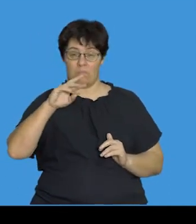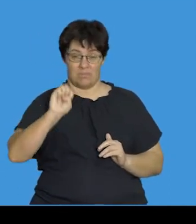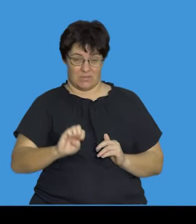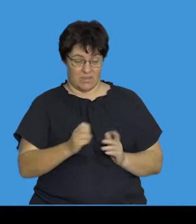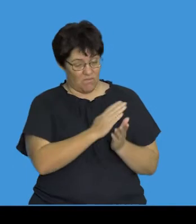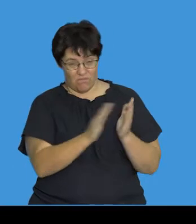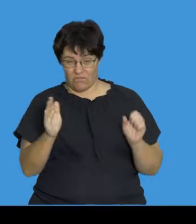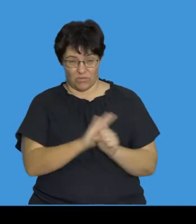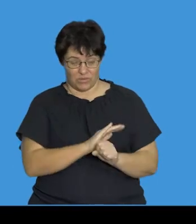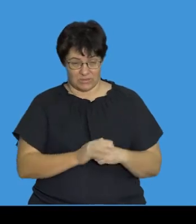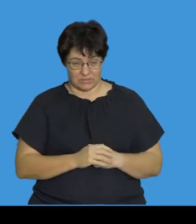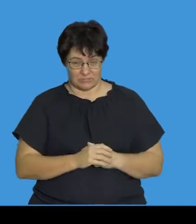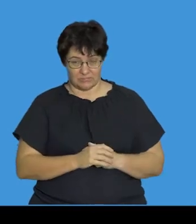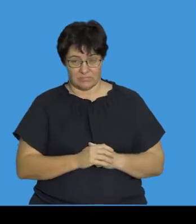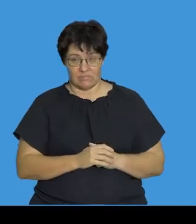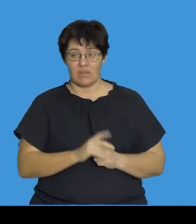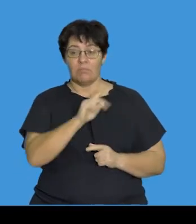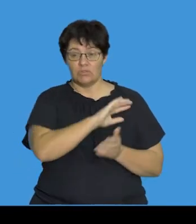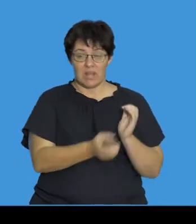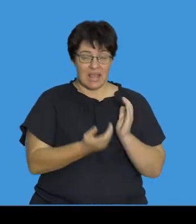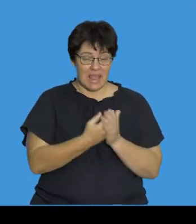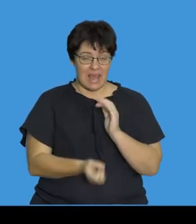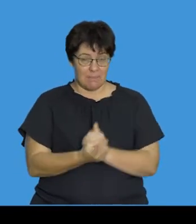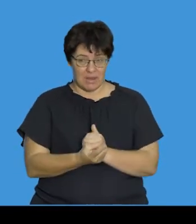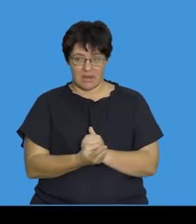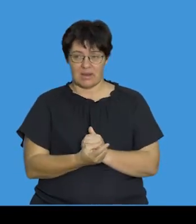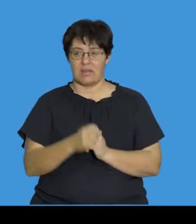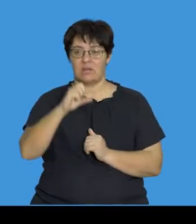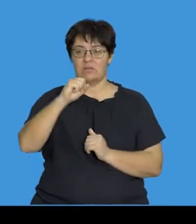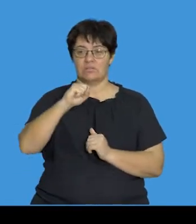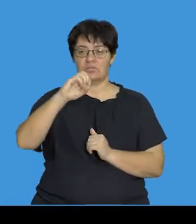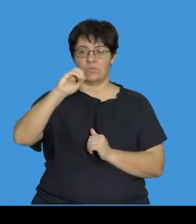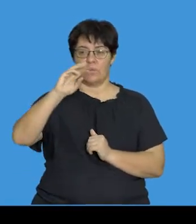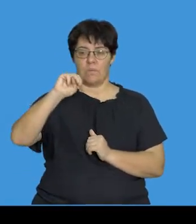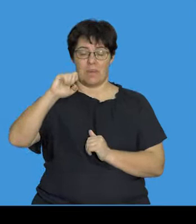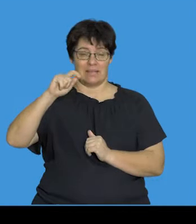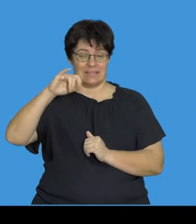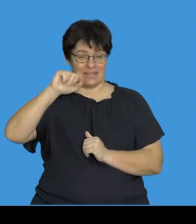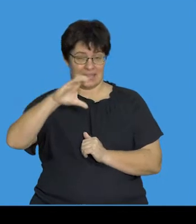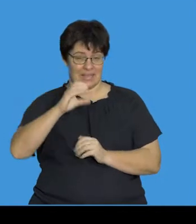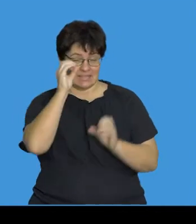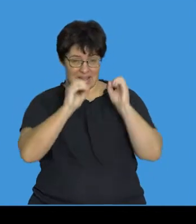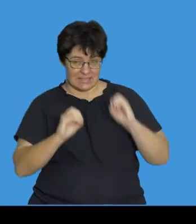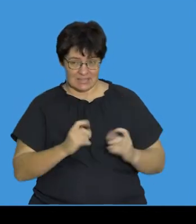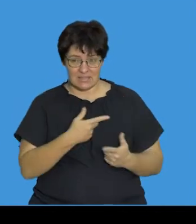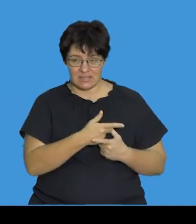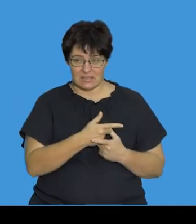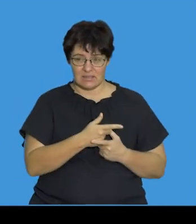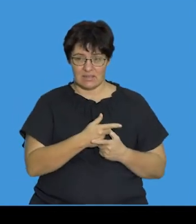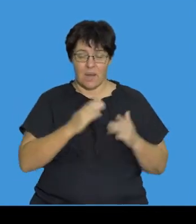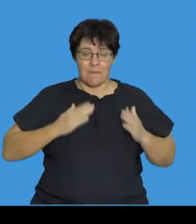takes us to the next concept. Mutations can occur in somatic cells. So, these are your cells in the body